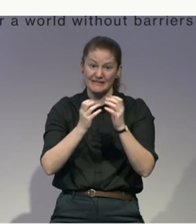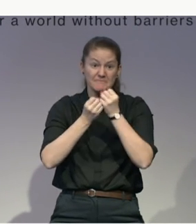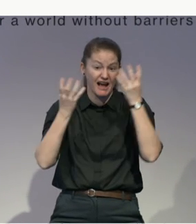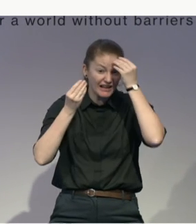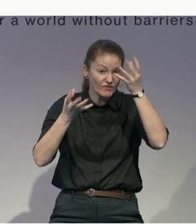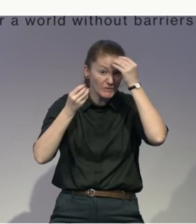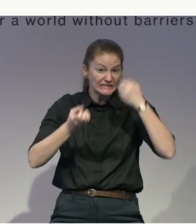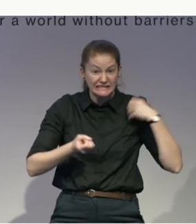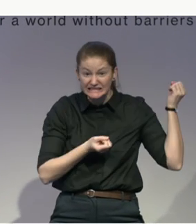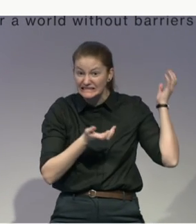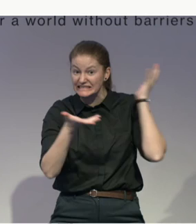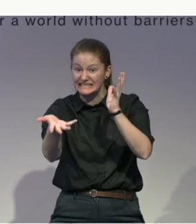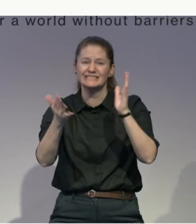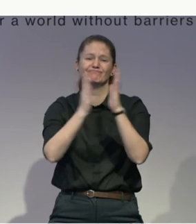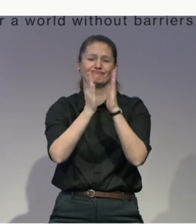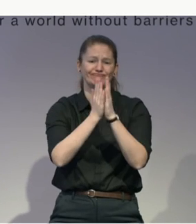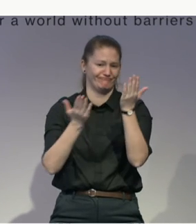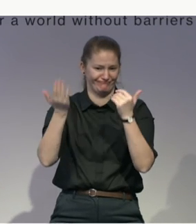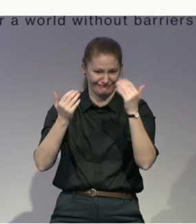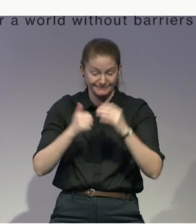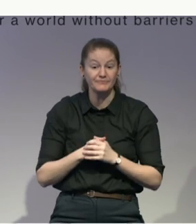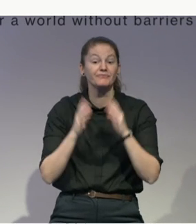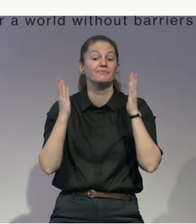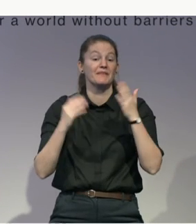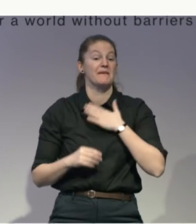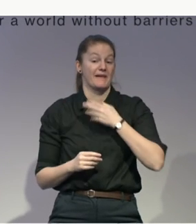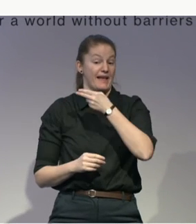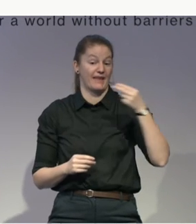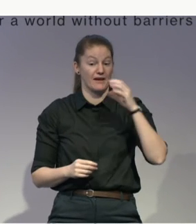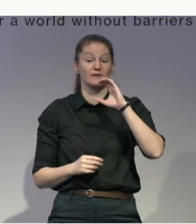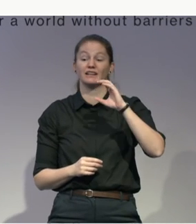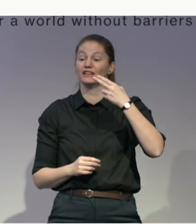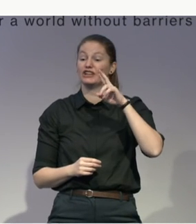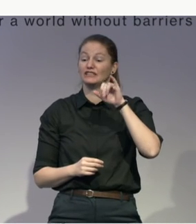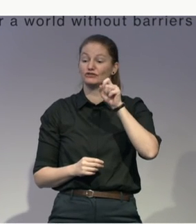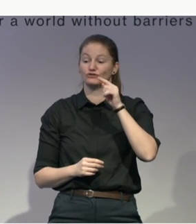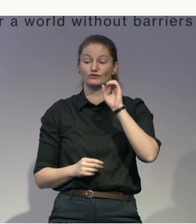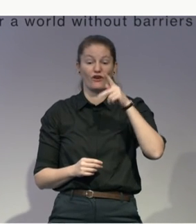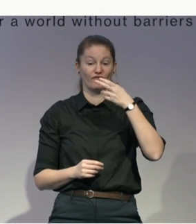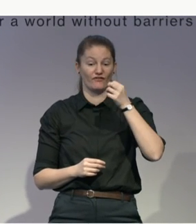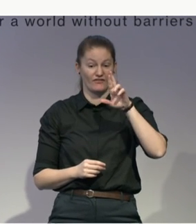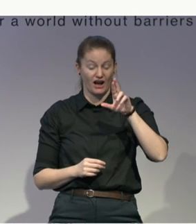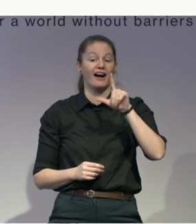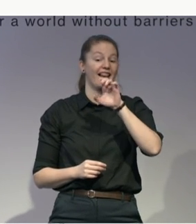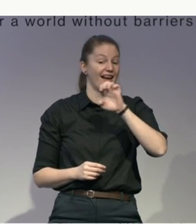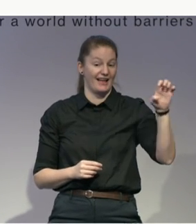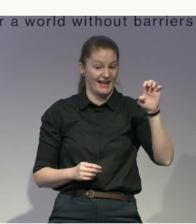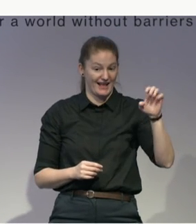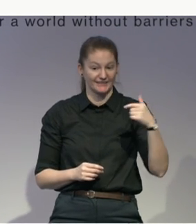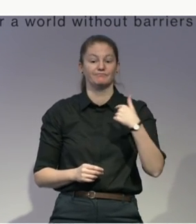I'm with IWP, the International Association for Professional Accessibility, and it is great to be here today.